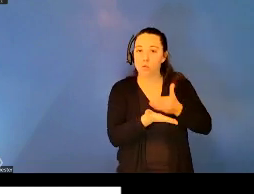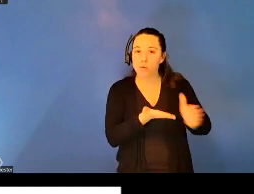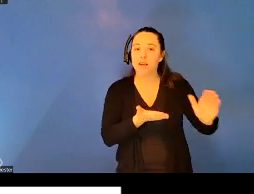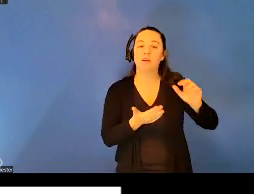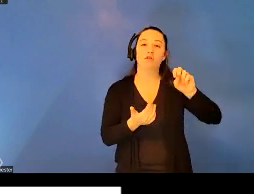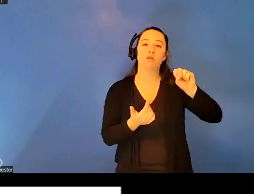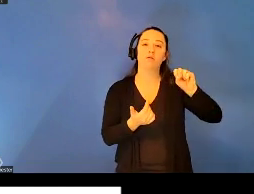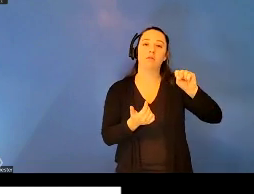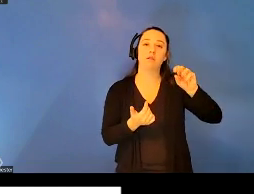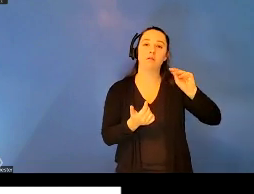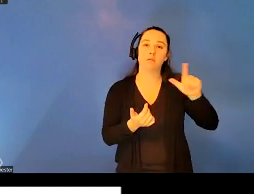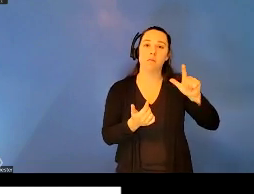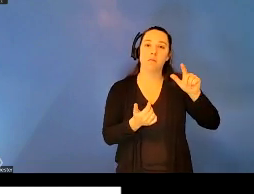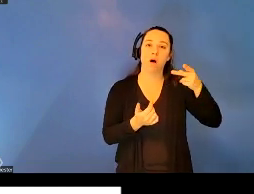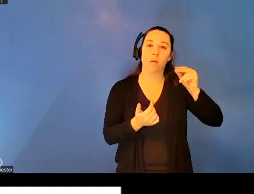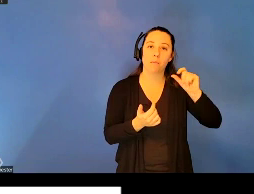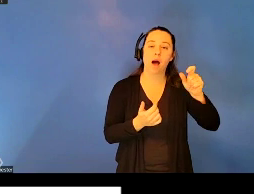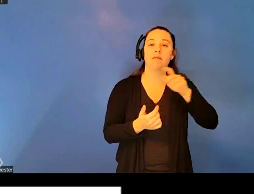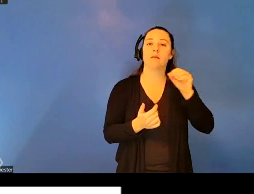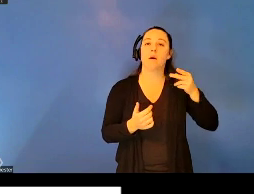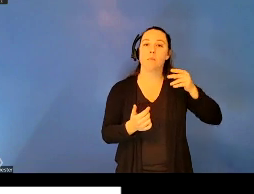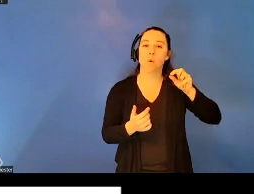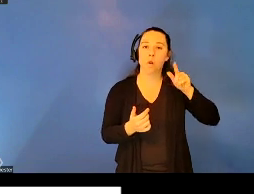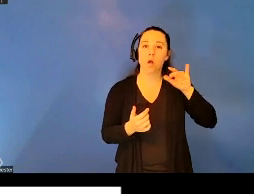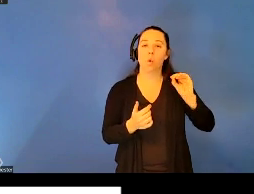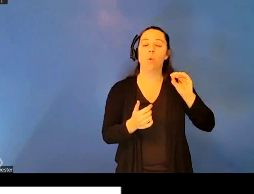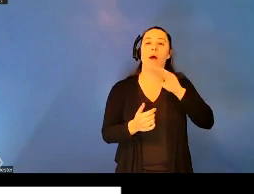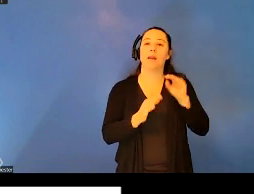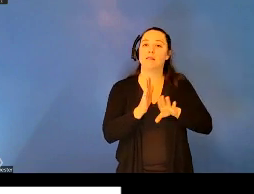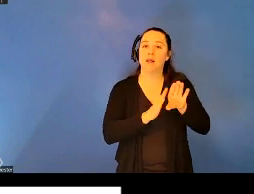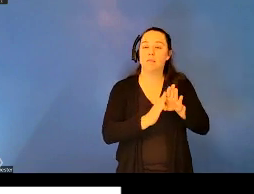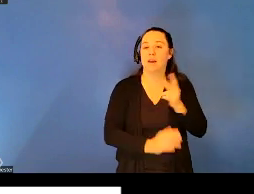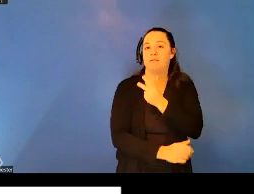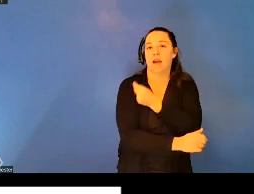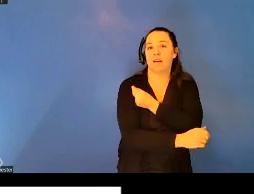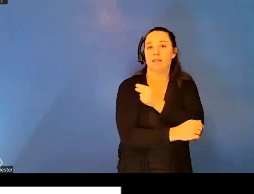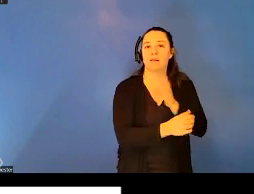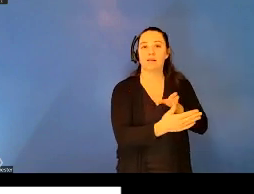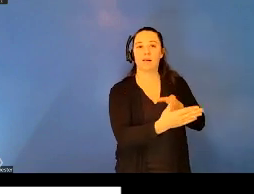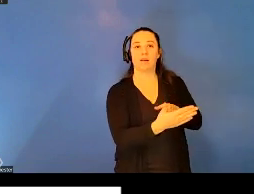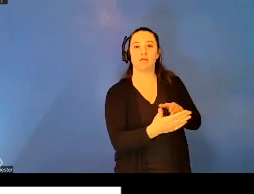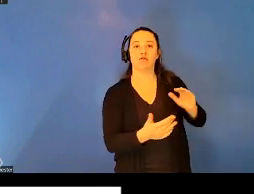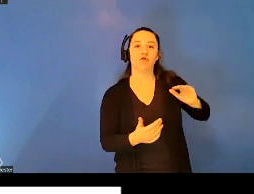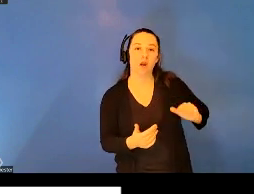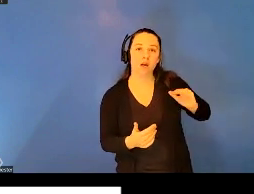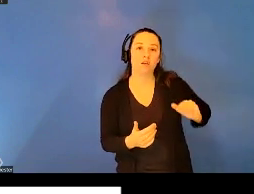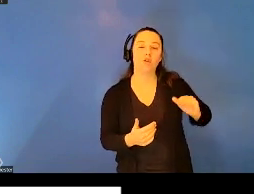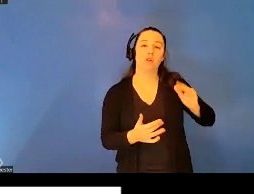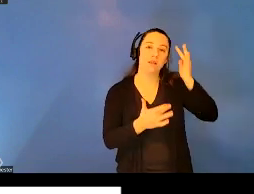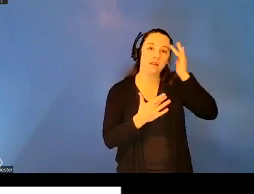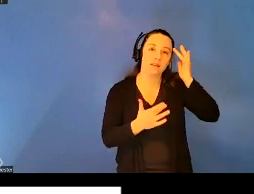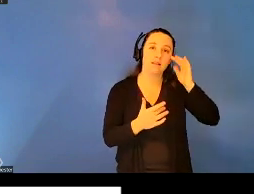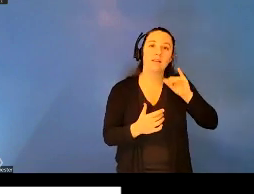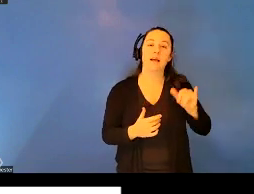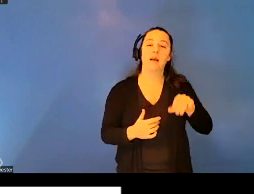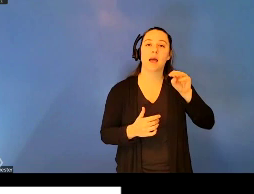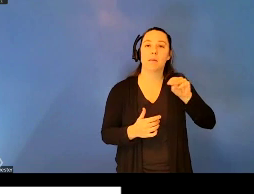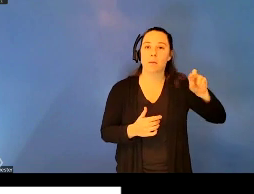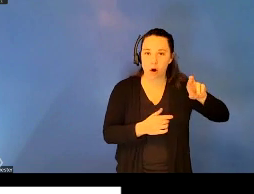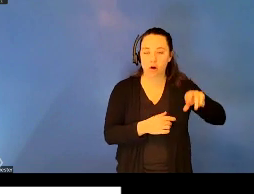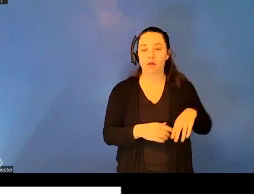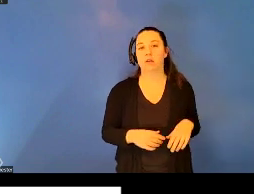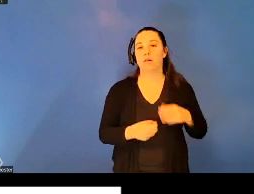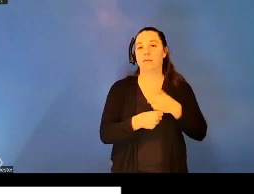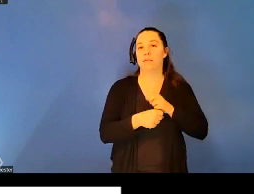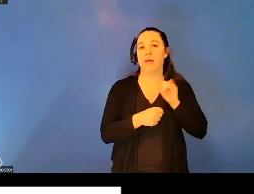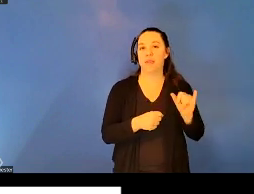mostly successful eradication of polio and the development of vaccines against childhood diseases like measles, mumps, and rubella have made these formerly